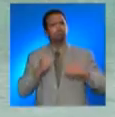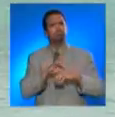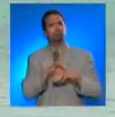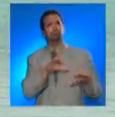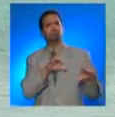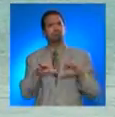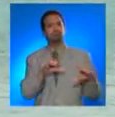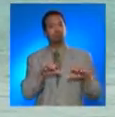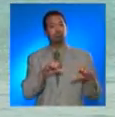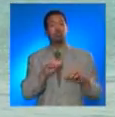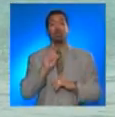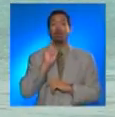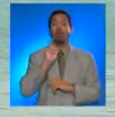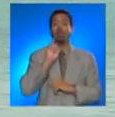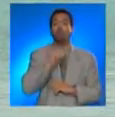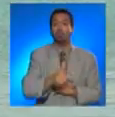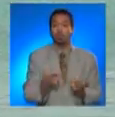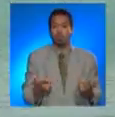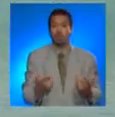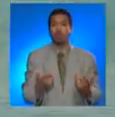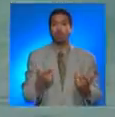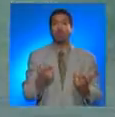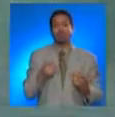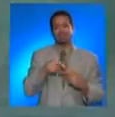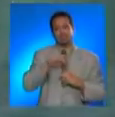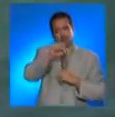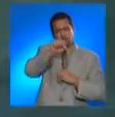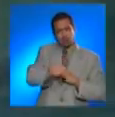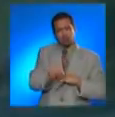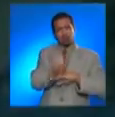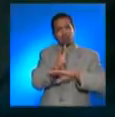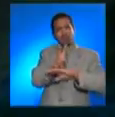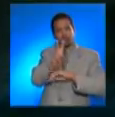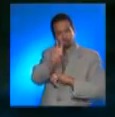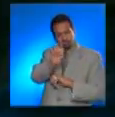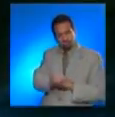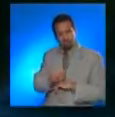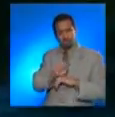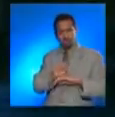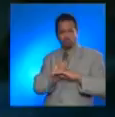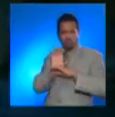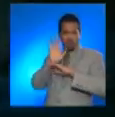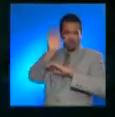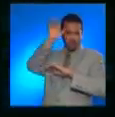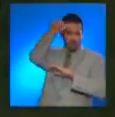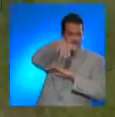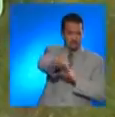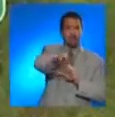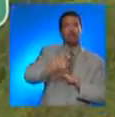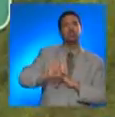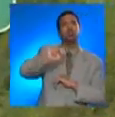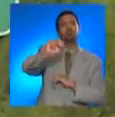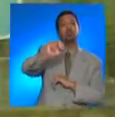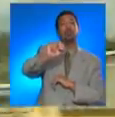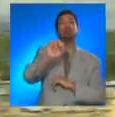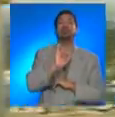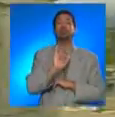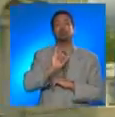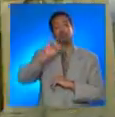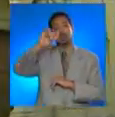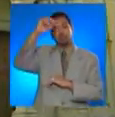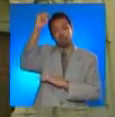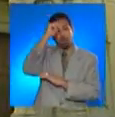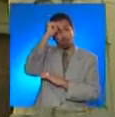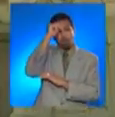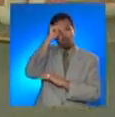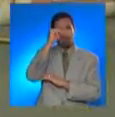Immediately, waves rose up from the south of Vieques and wrapped around the island, drenching its north coast. In Naguabo, the church